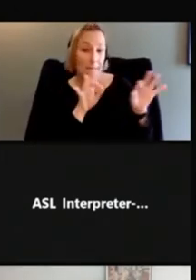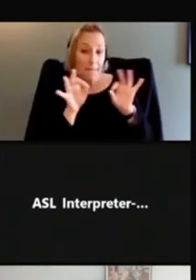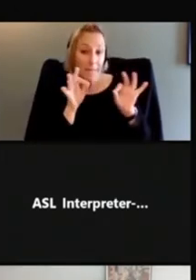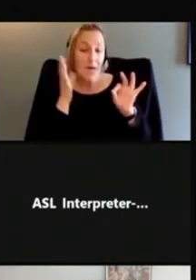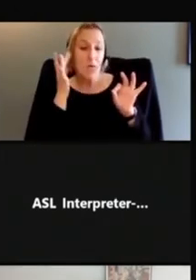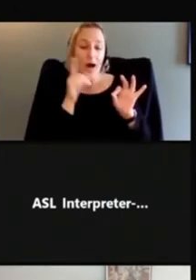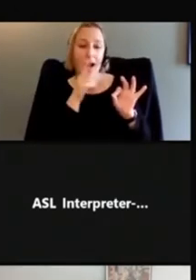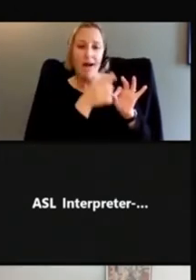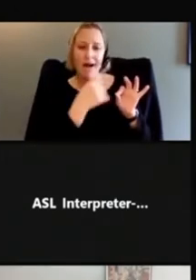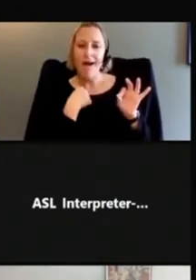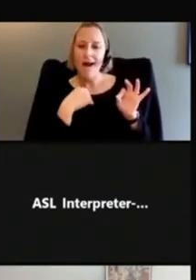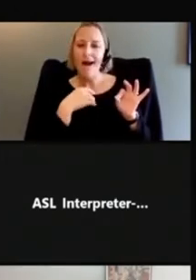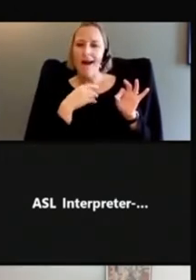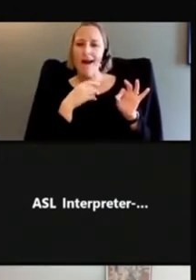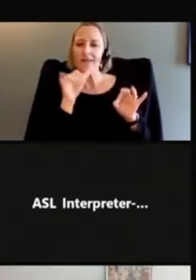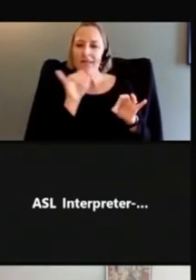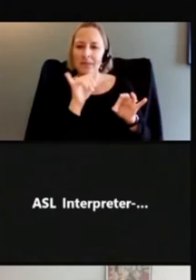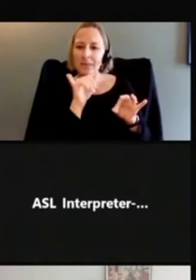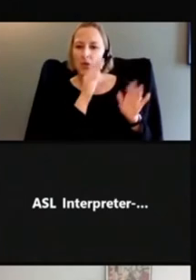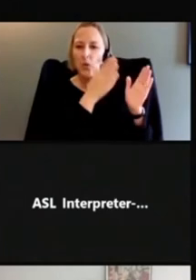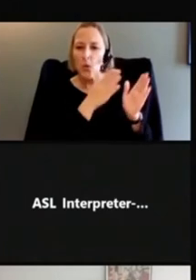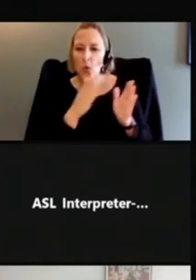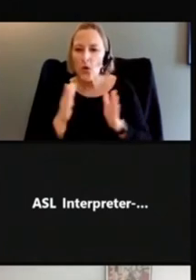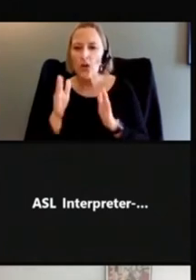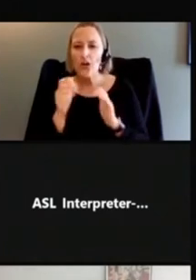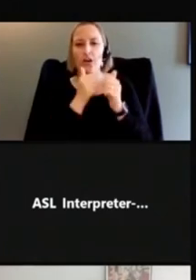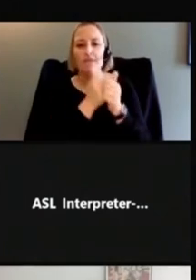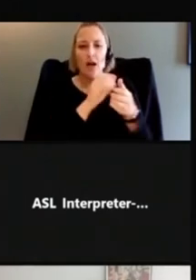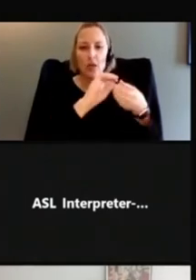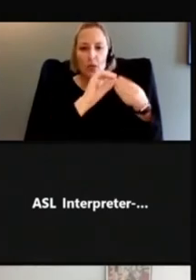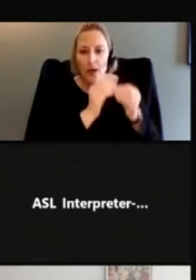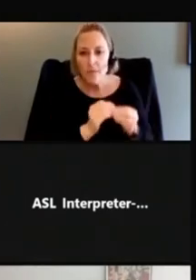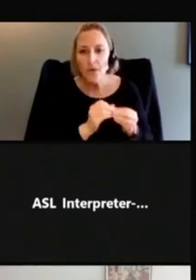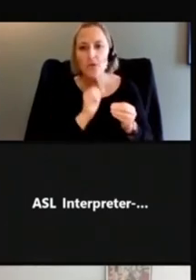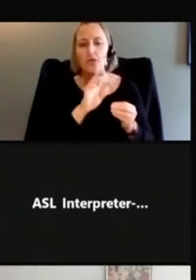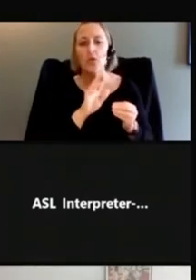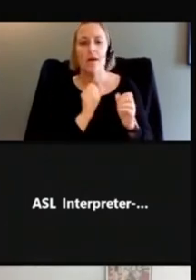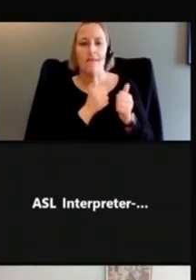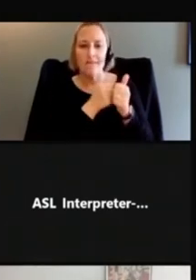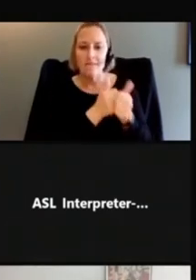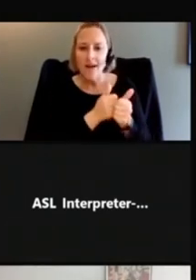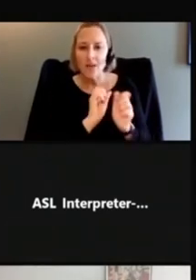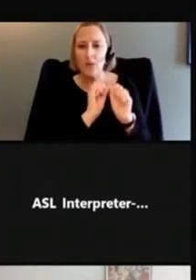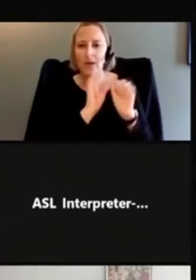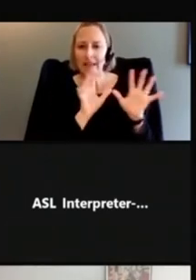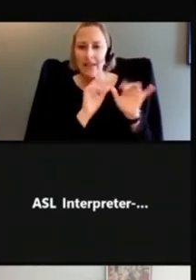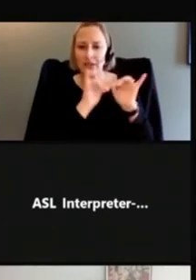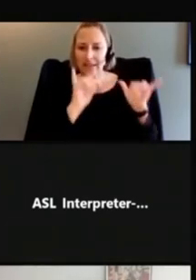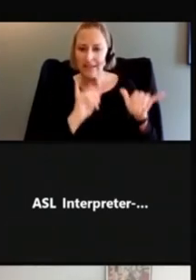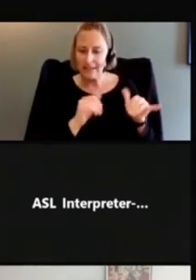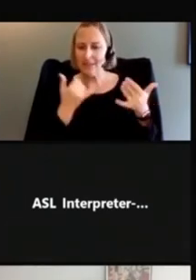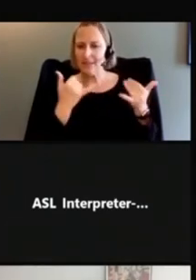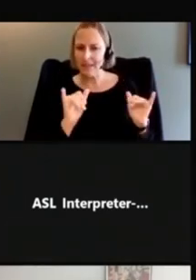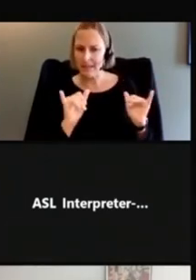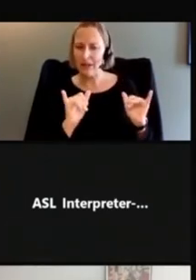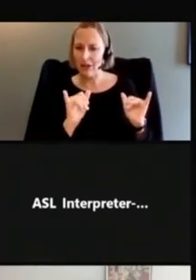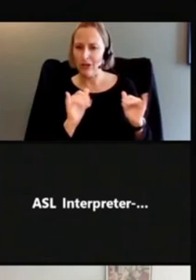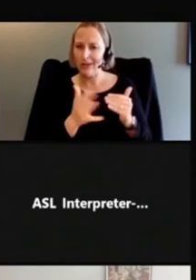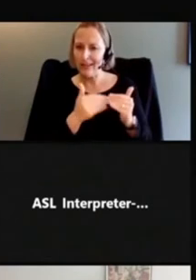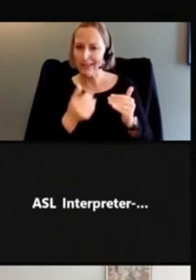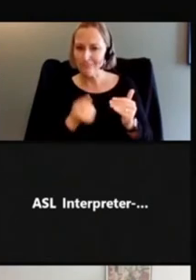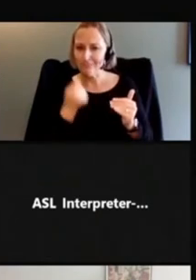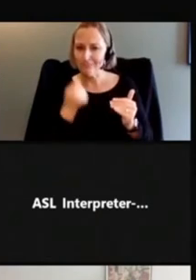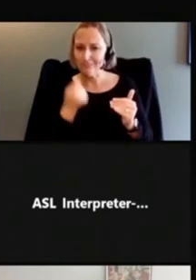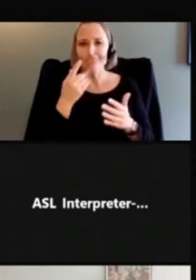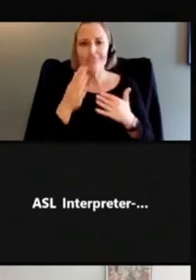similar order of like following numbers or following a clear system, it is still pretty easy to understand what